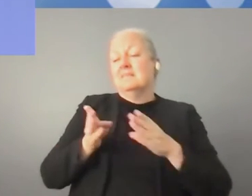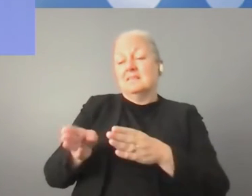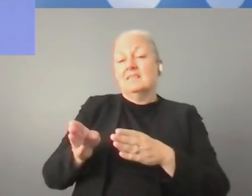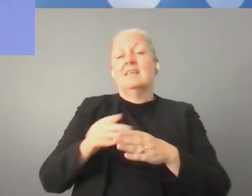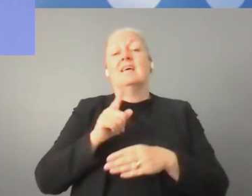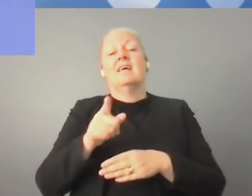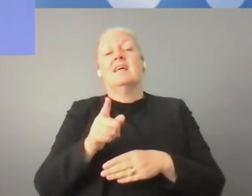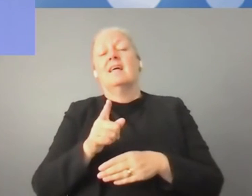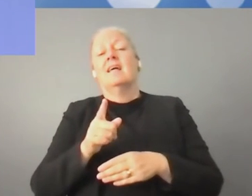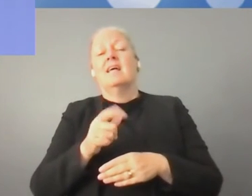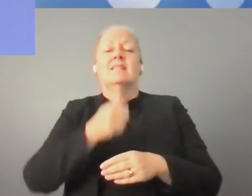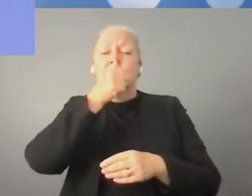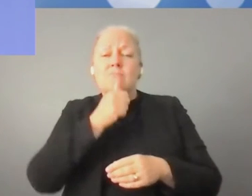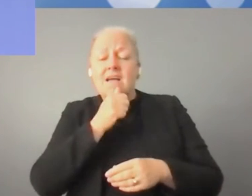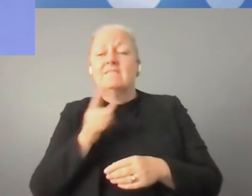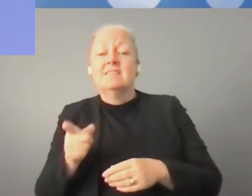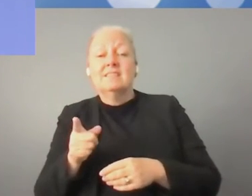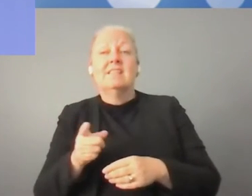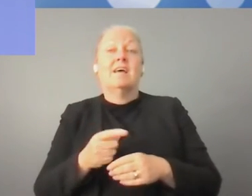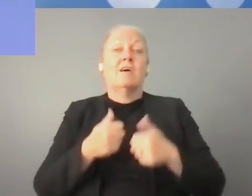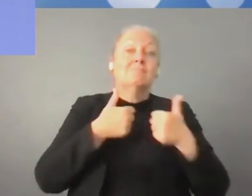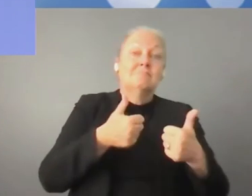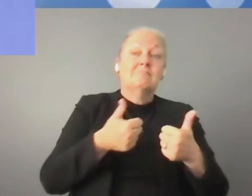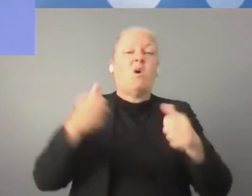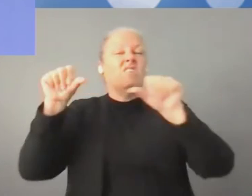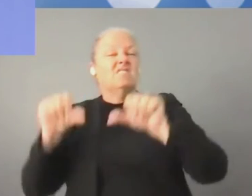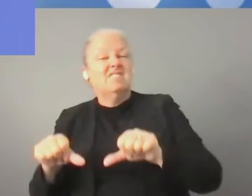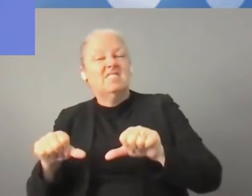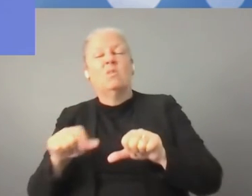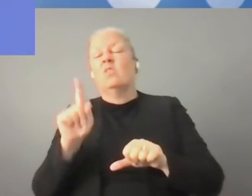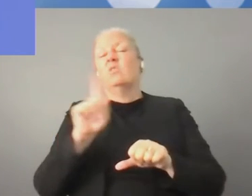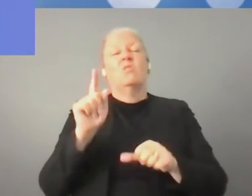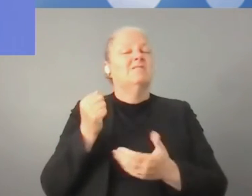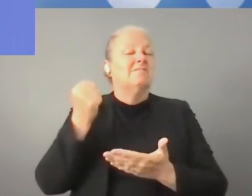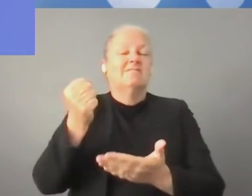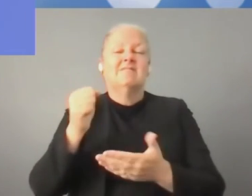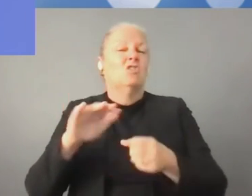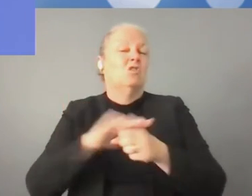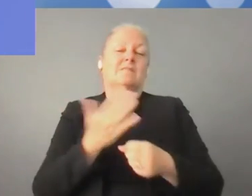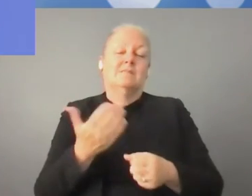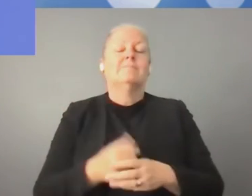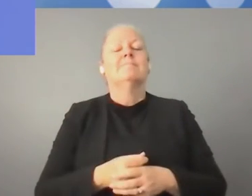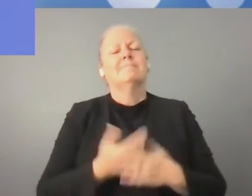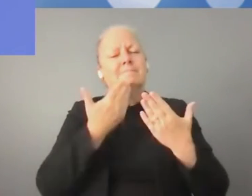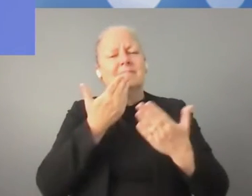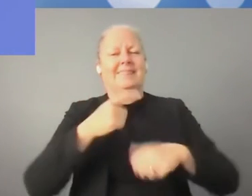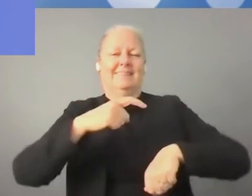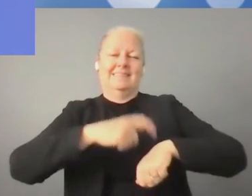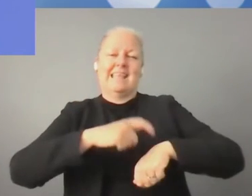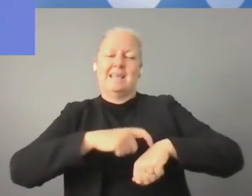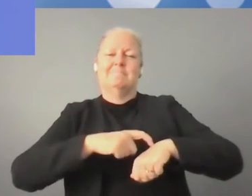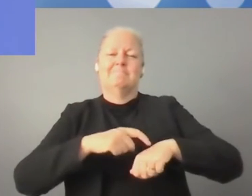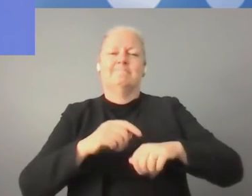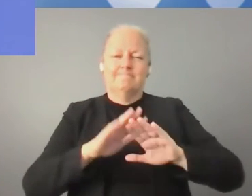fails or is not sufficient. I'll stop here. Thank you very much. We are running out of time, but I think